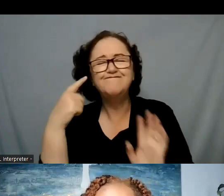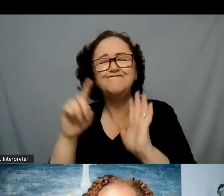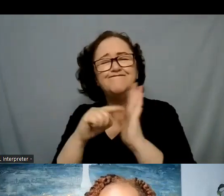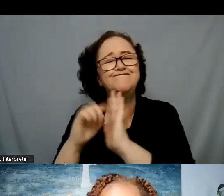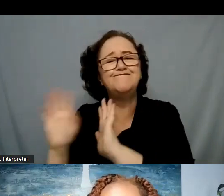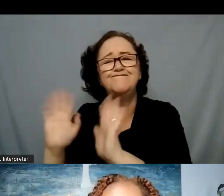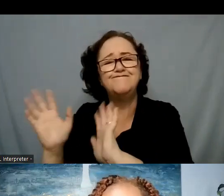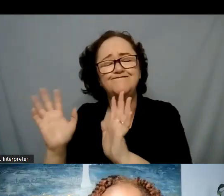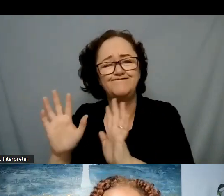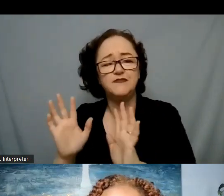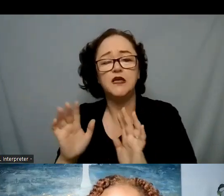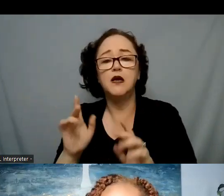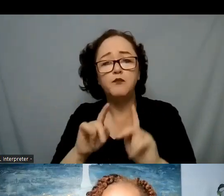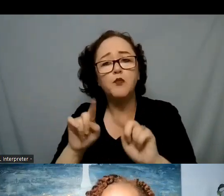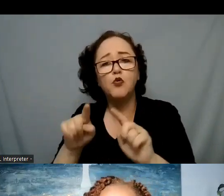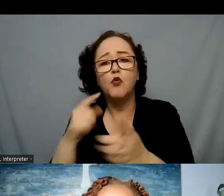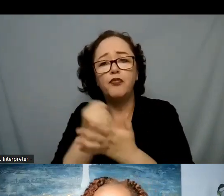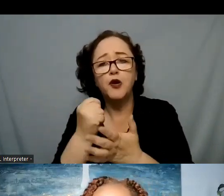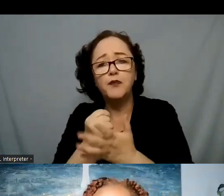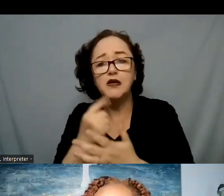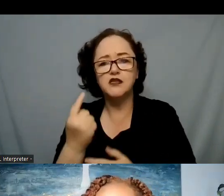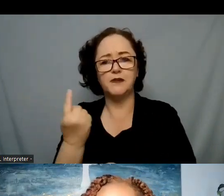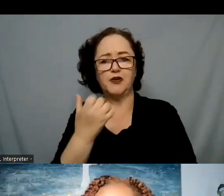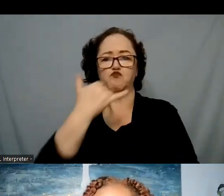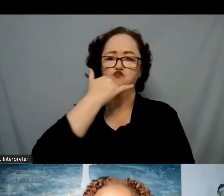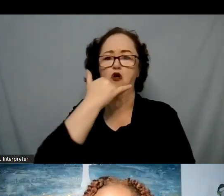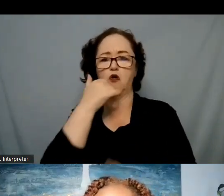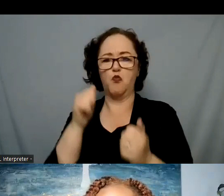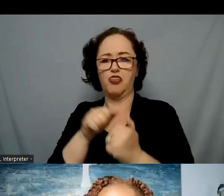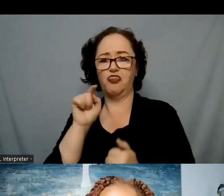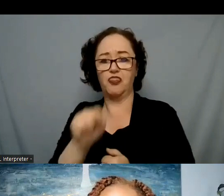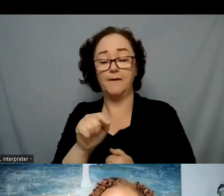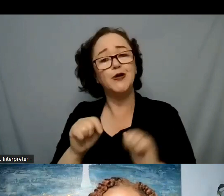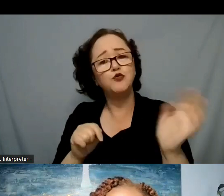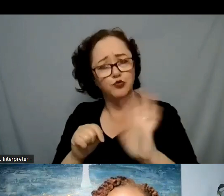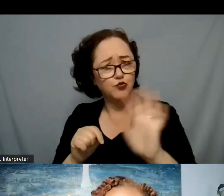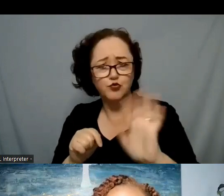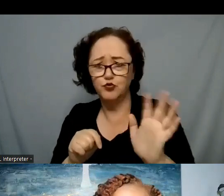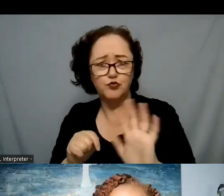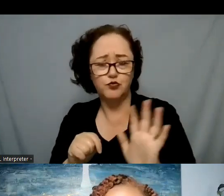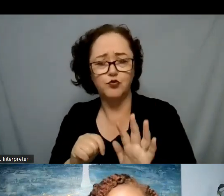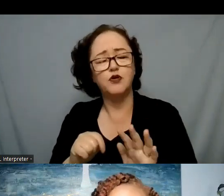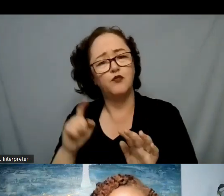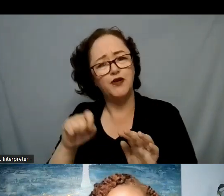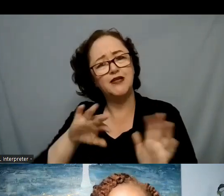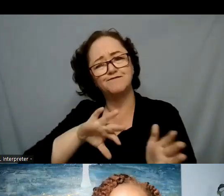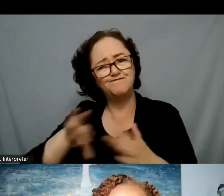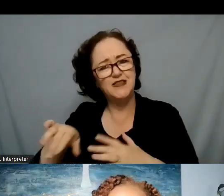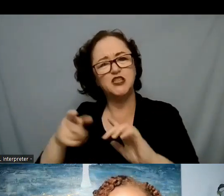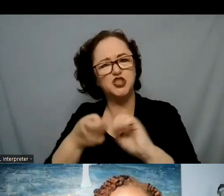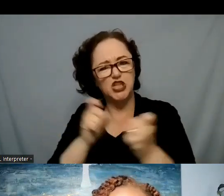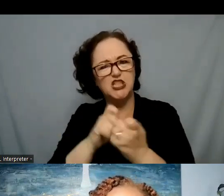because there's something wrong with them and so in looking at these protective factors already having a high self esteem